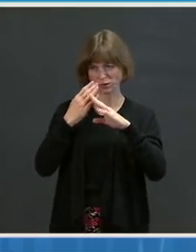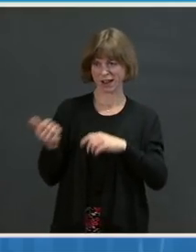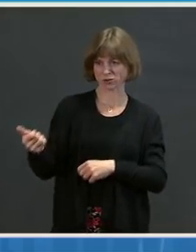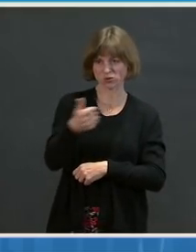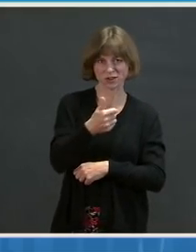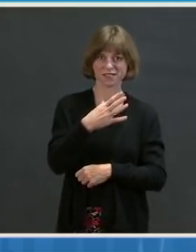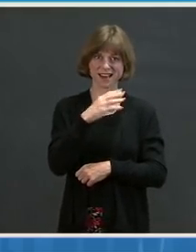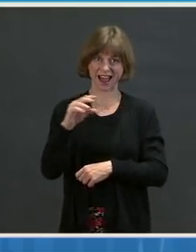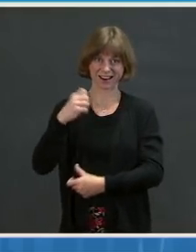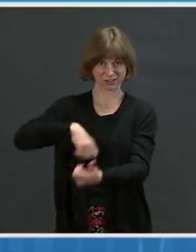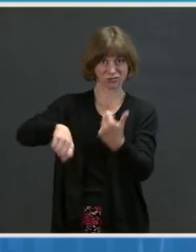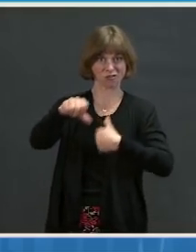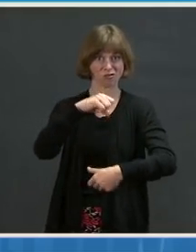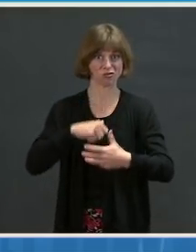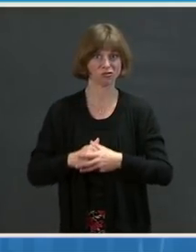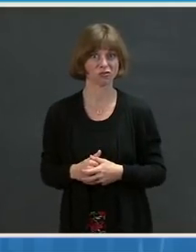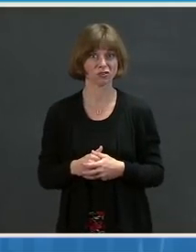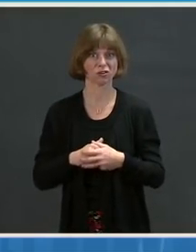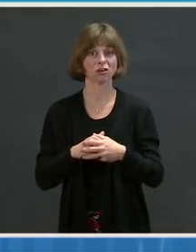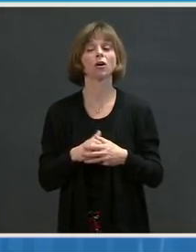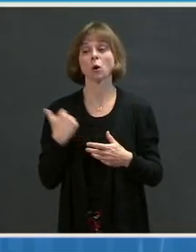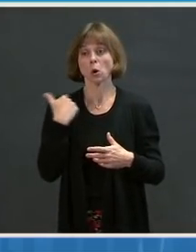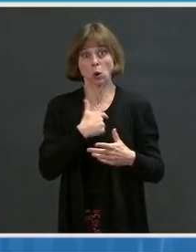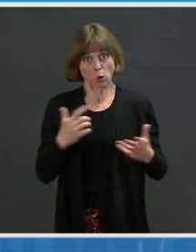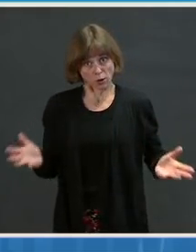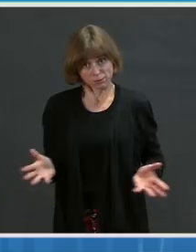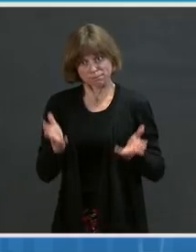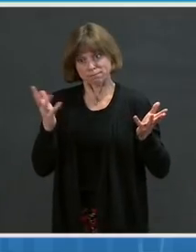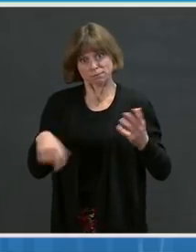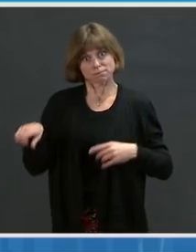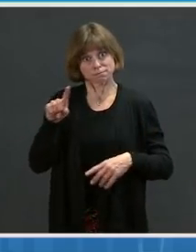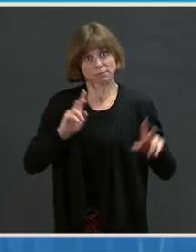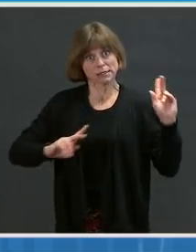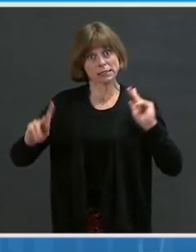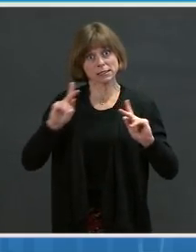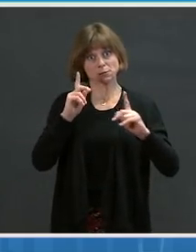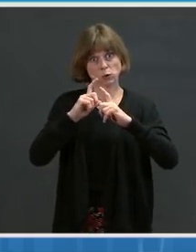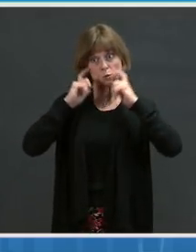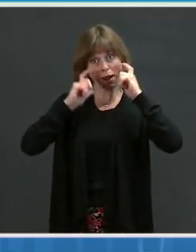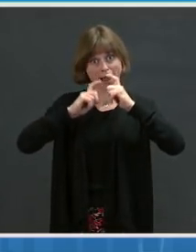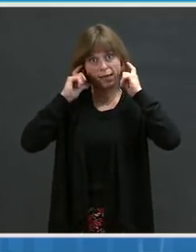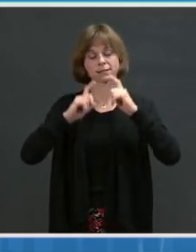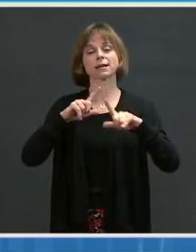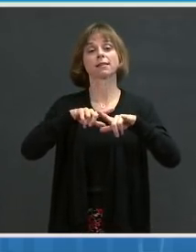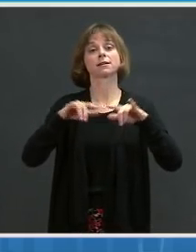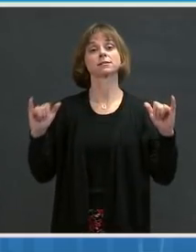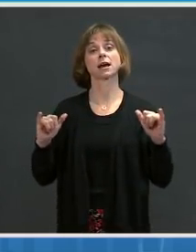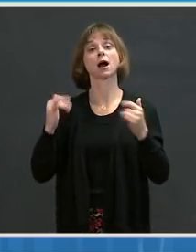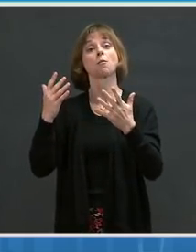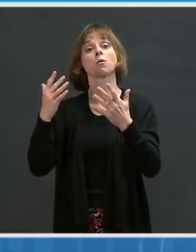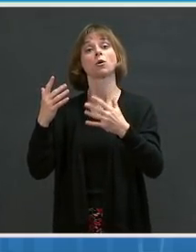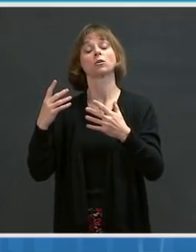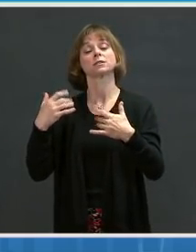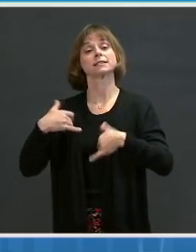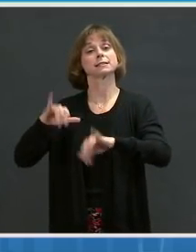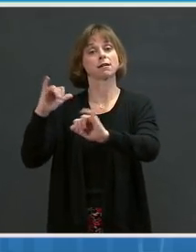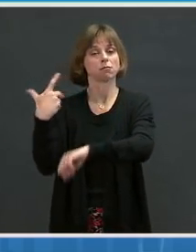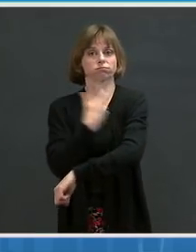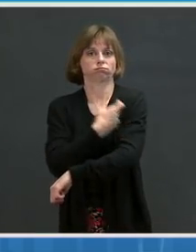As we encourage people to continue to mask up, we're focused on vaccinating people quickly and equitably.